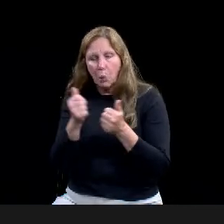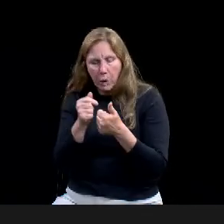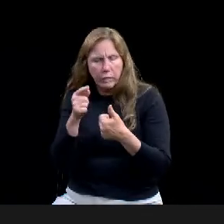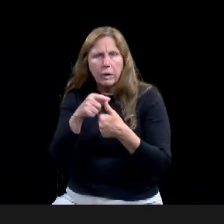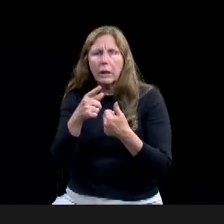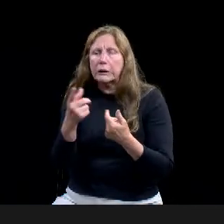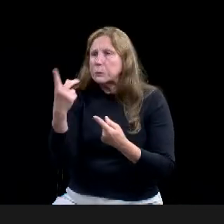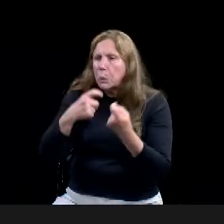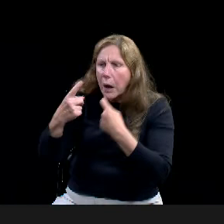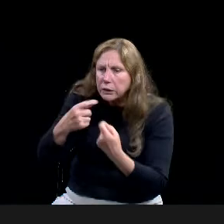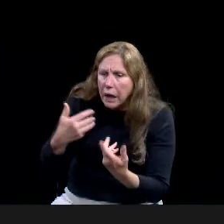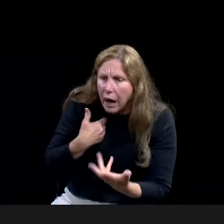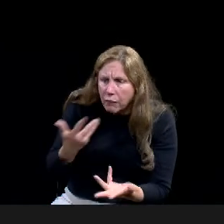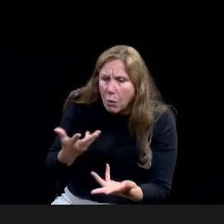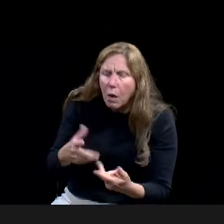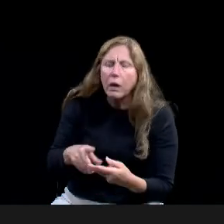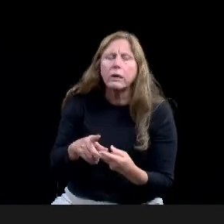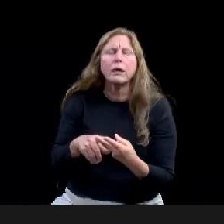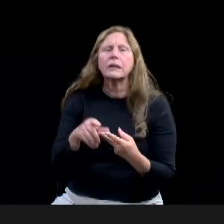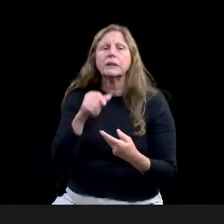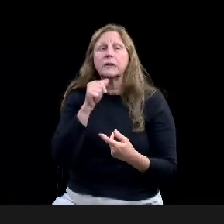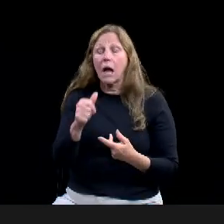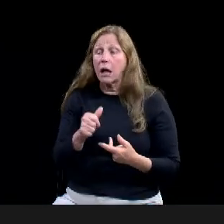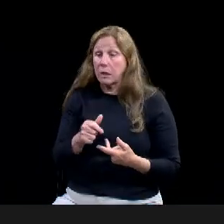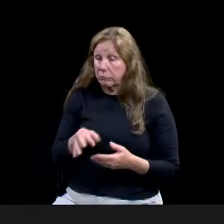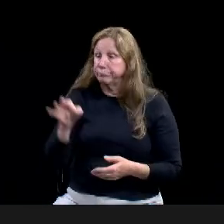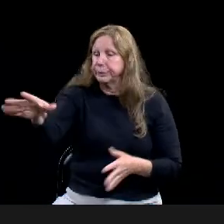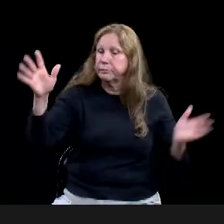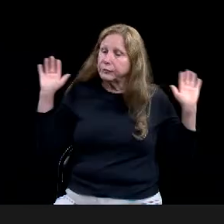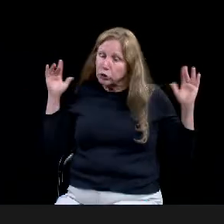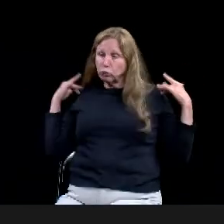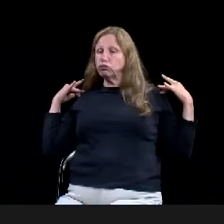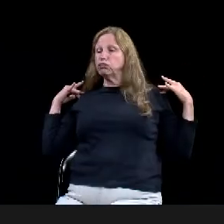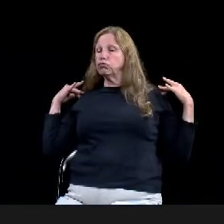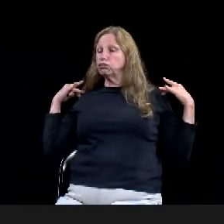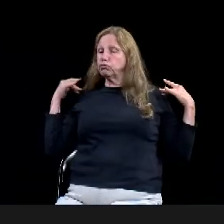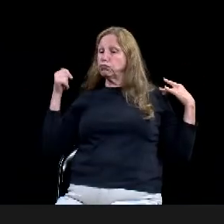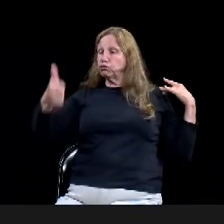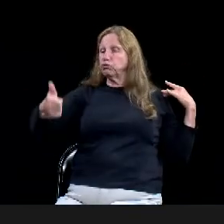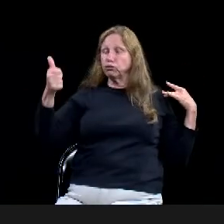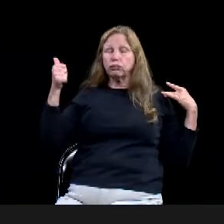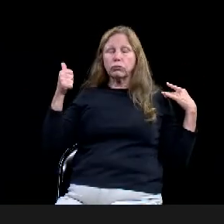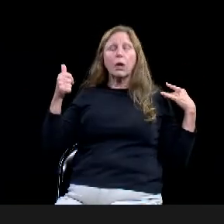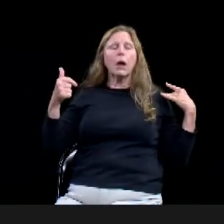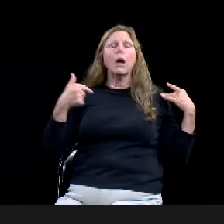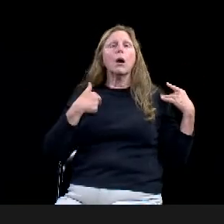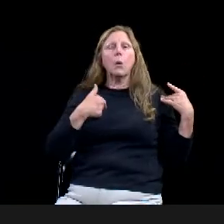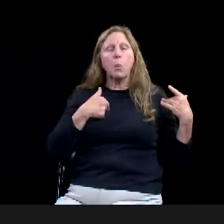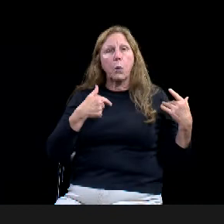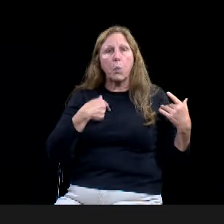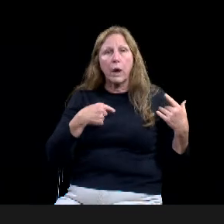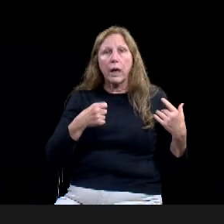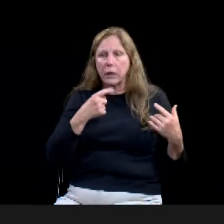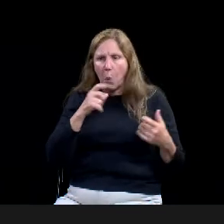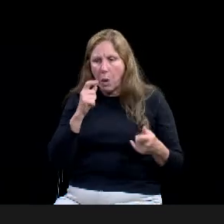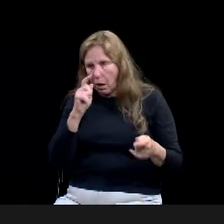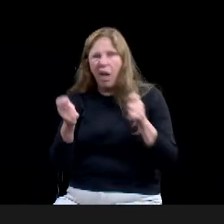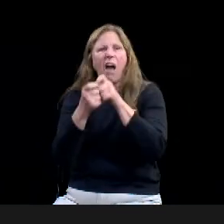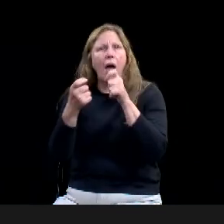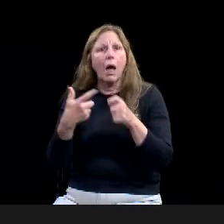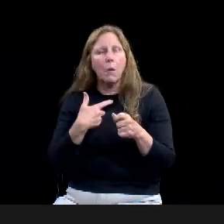to be a gotcha on the other end. We can answer questions. We will be trying to walk them through what all of it means on the front end,